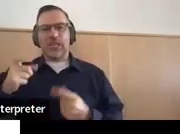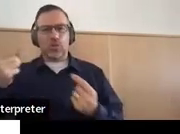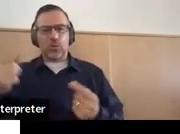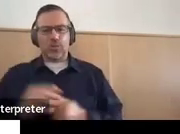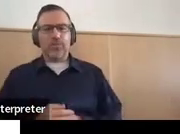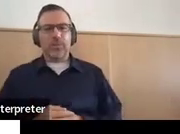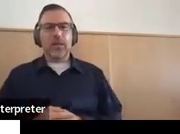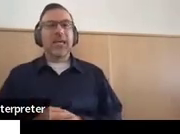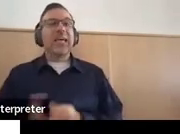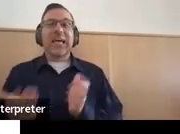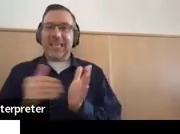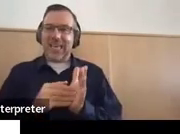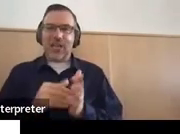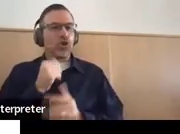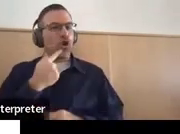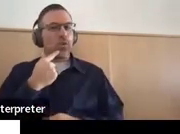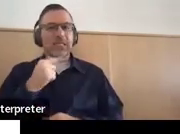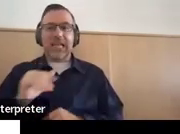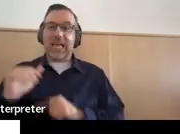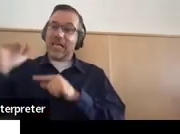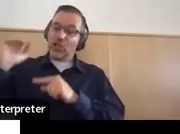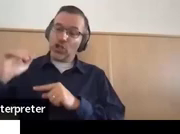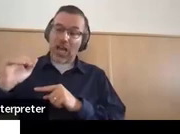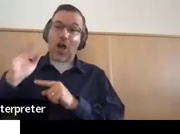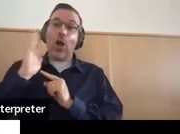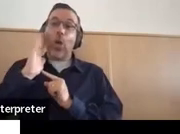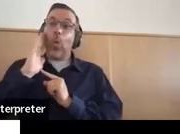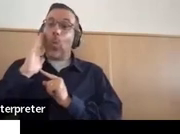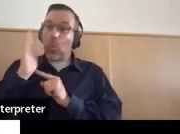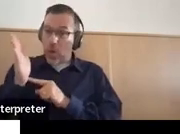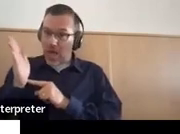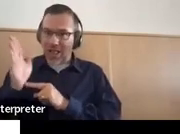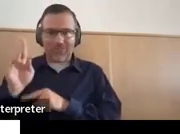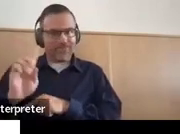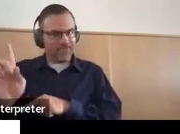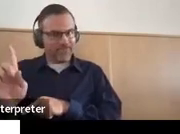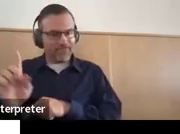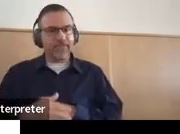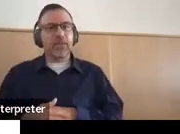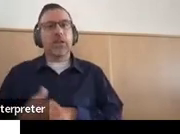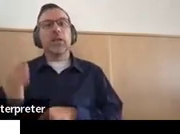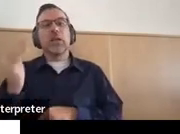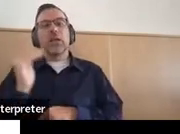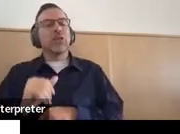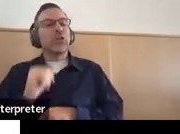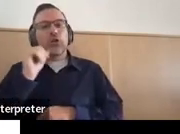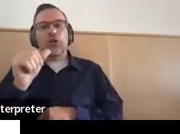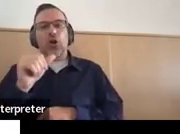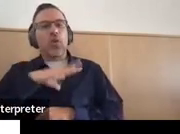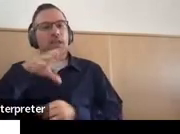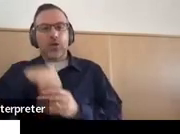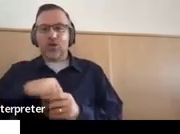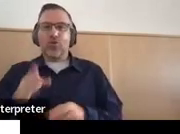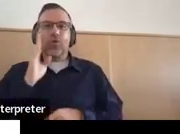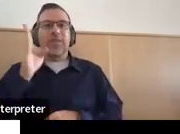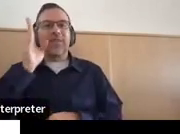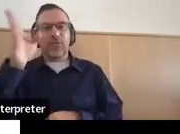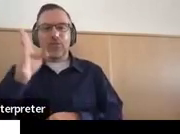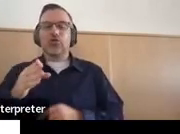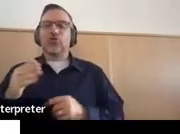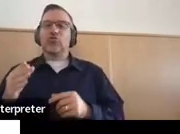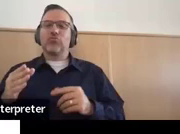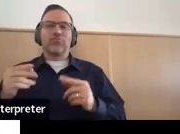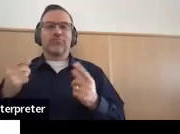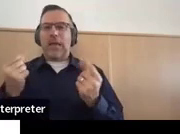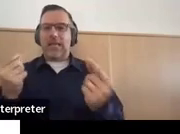child will statements. They shouldn't include the future activities. So you leave the previous years on and